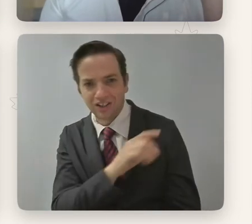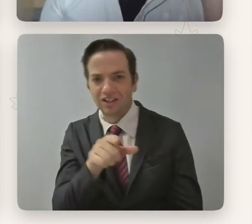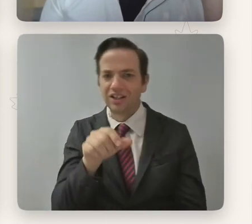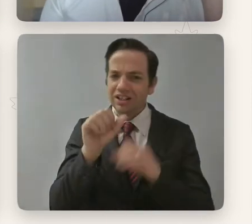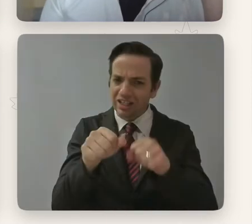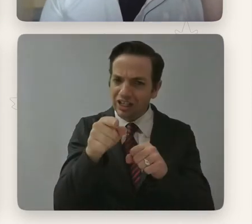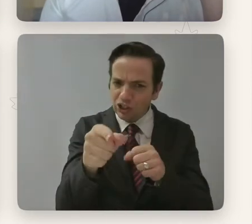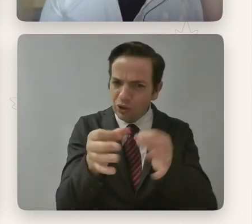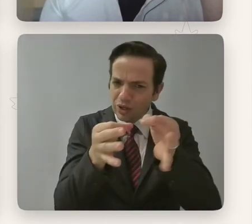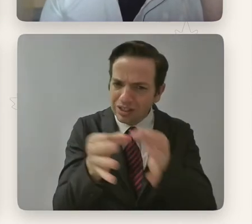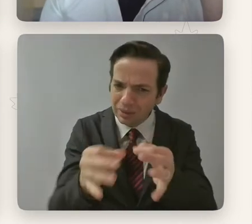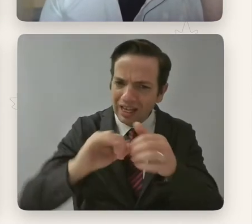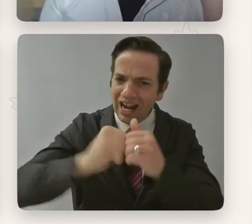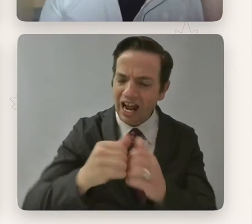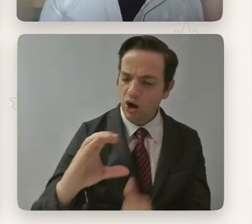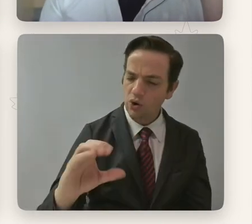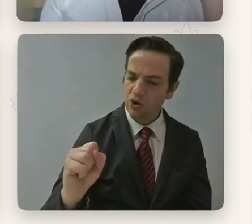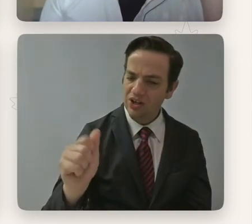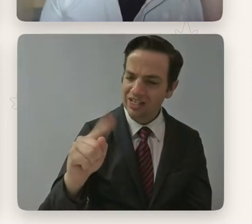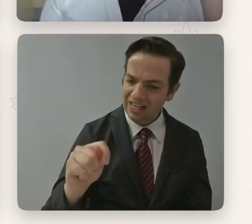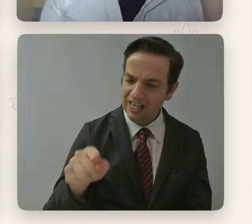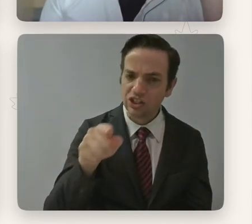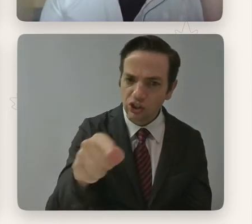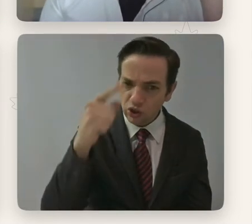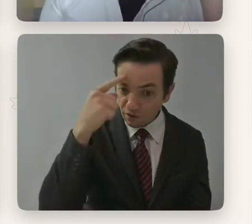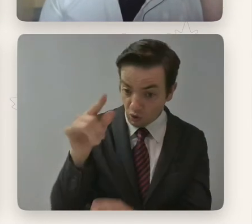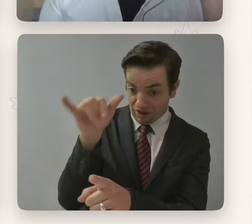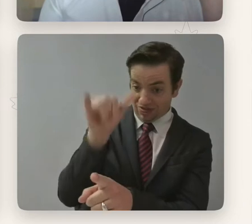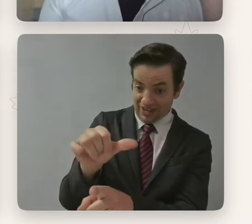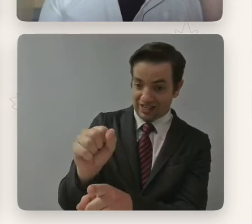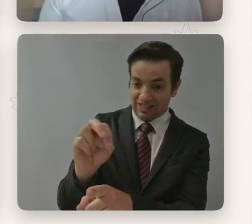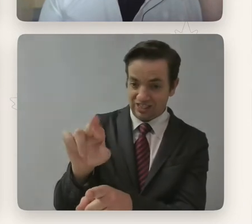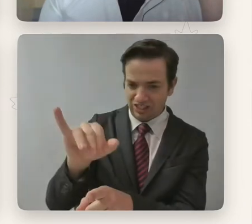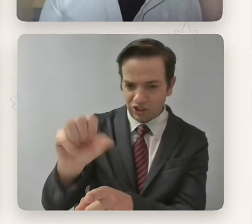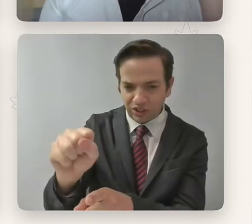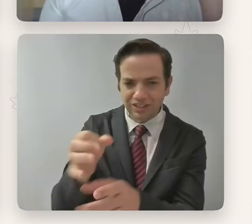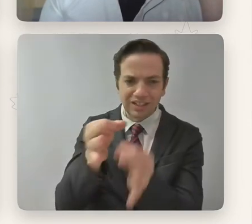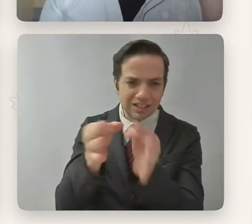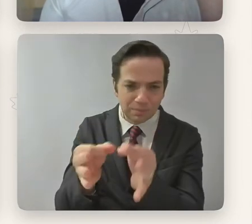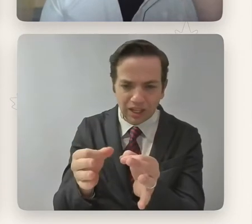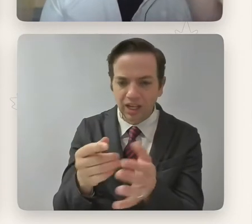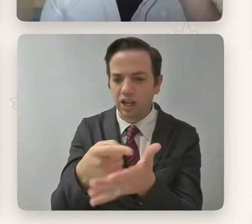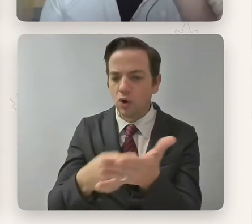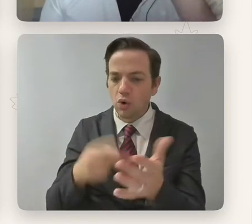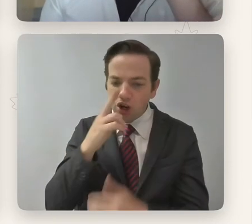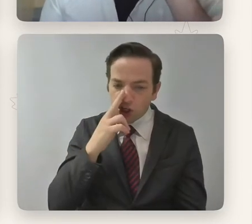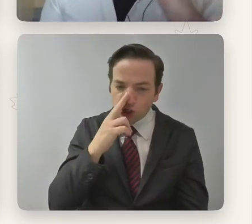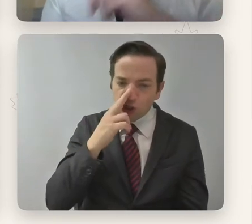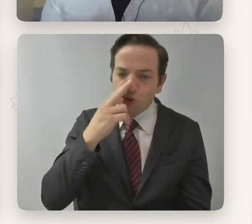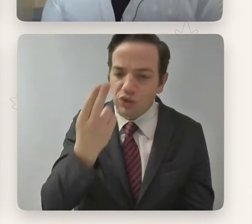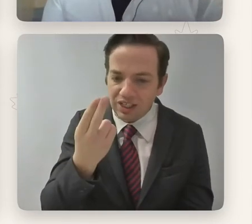series and about really what unique qualities you think you bring to the show as a deaf performer. So not just,